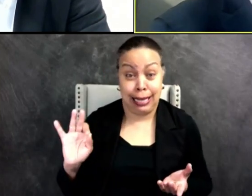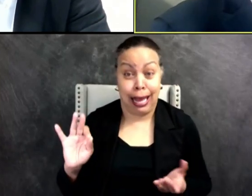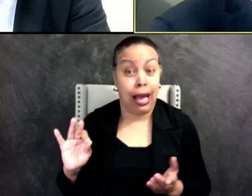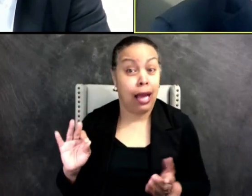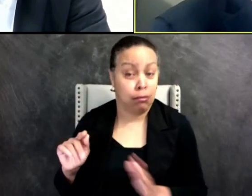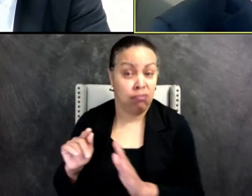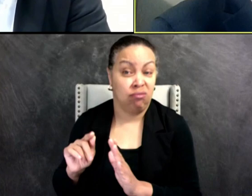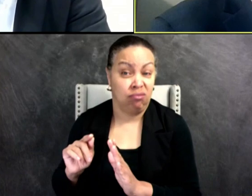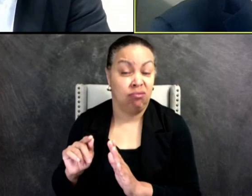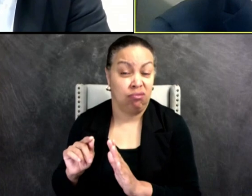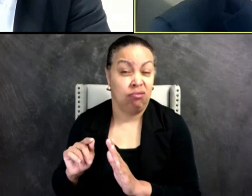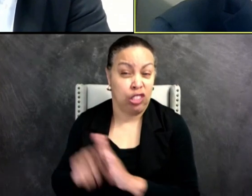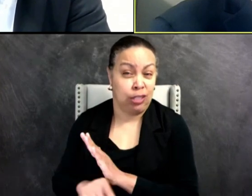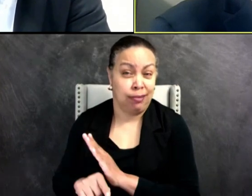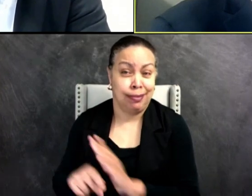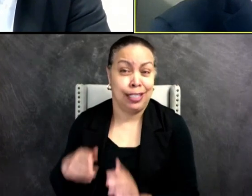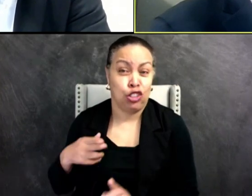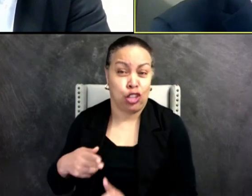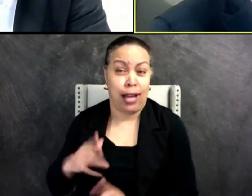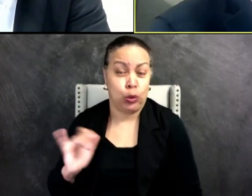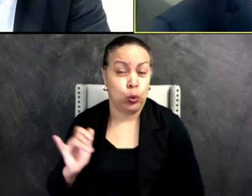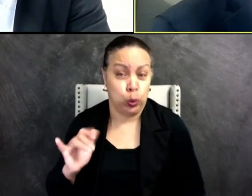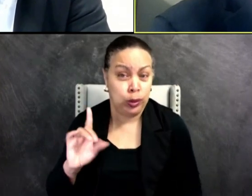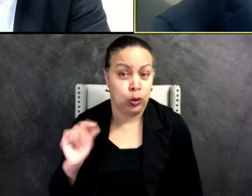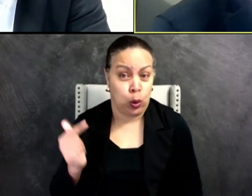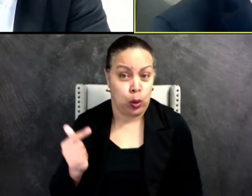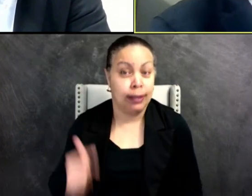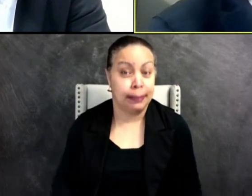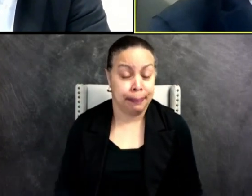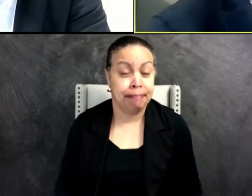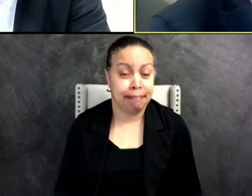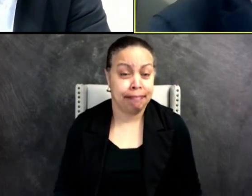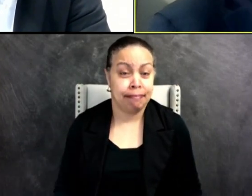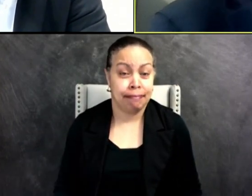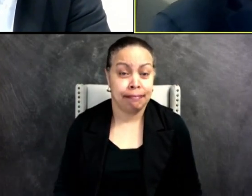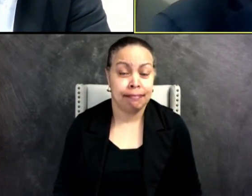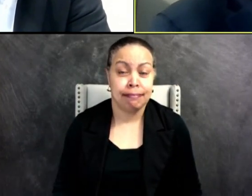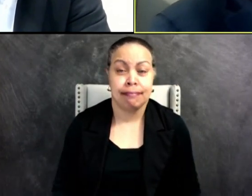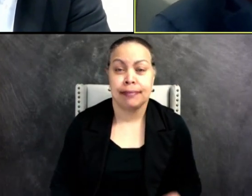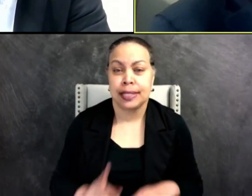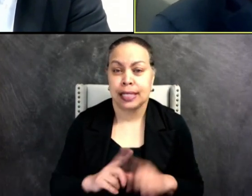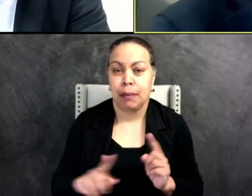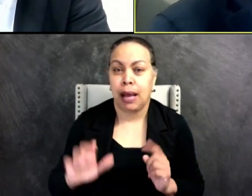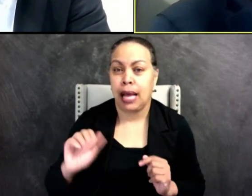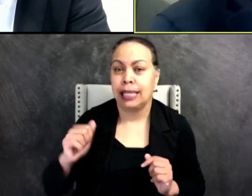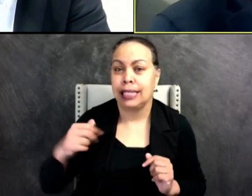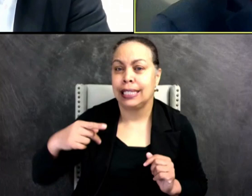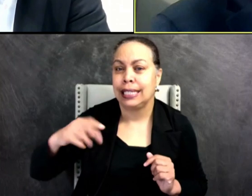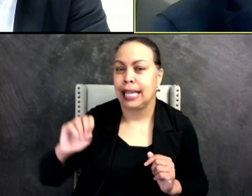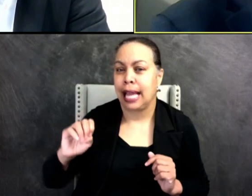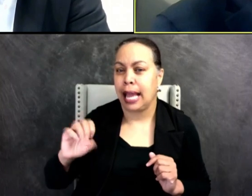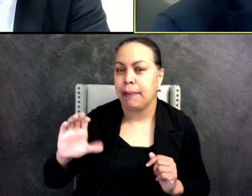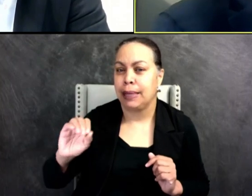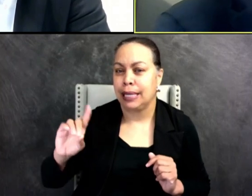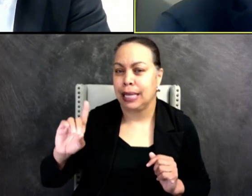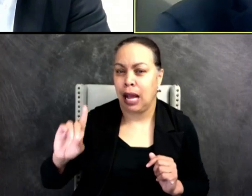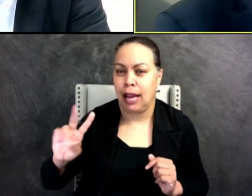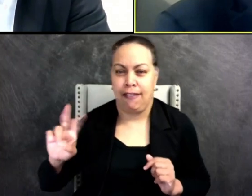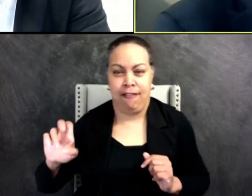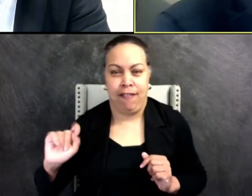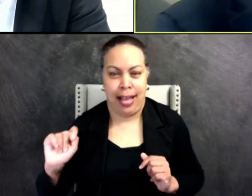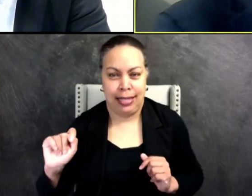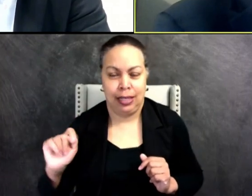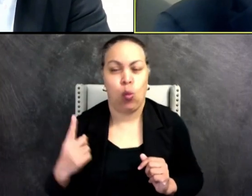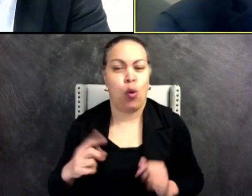And, but for the care of the Cape Cod veterinary staff and one retired Yarmouth